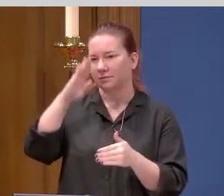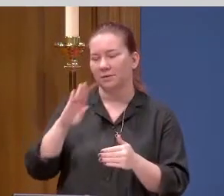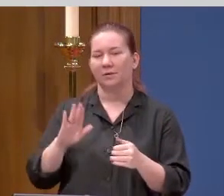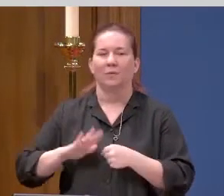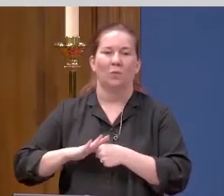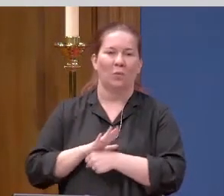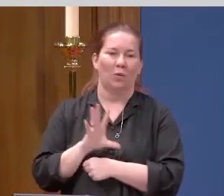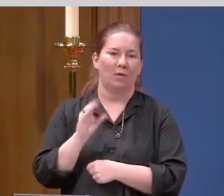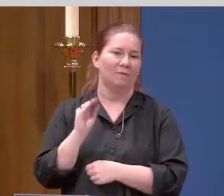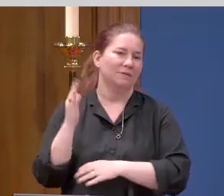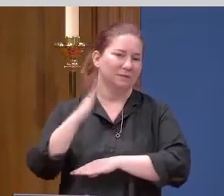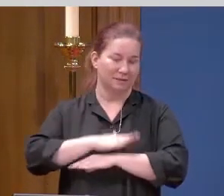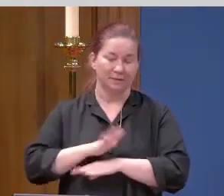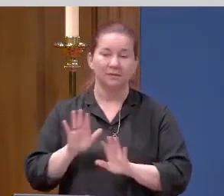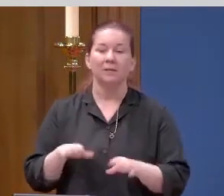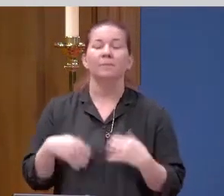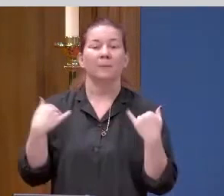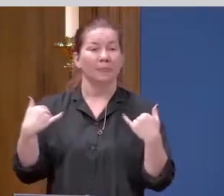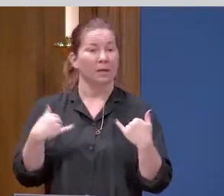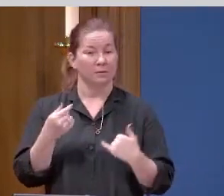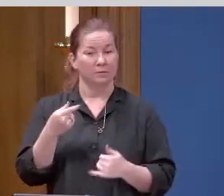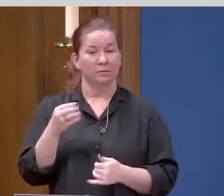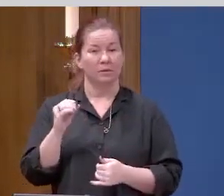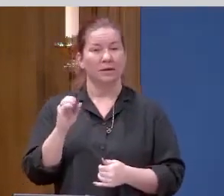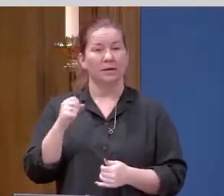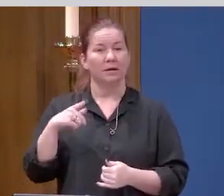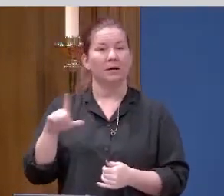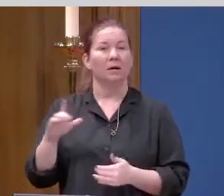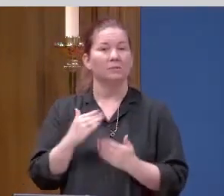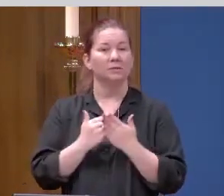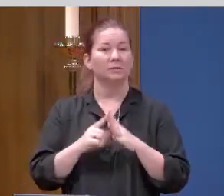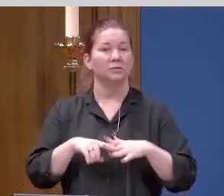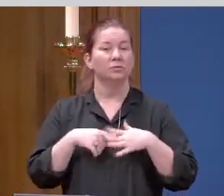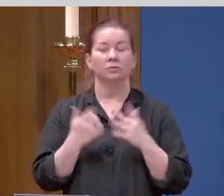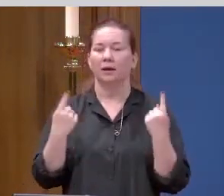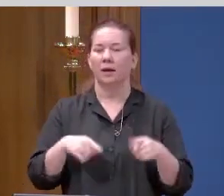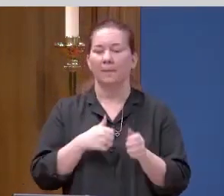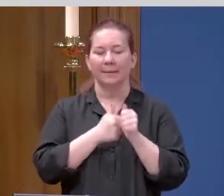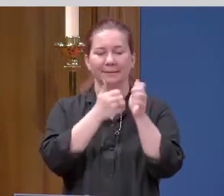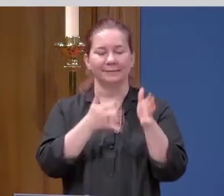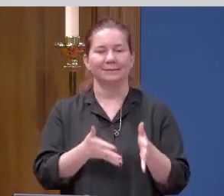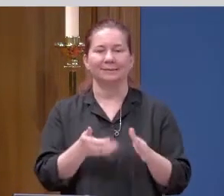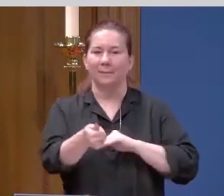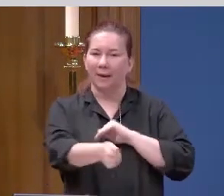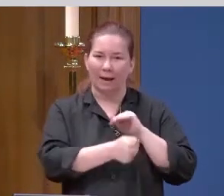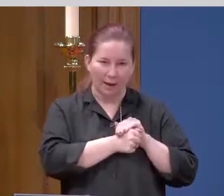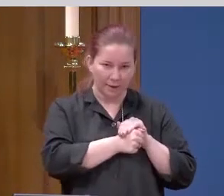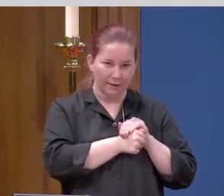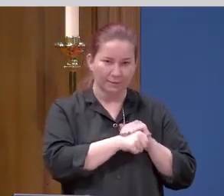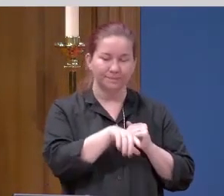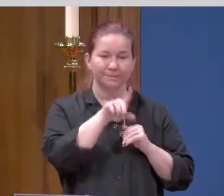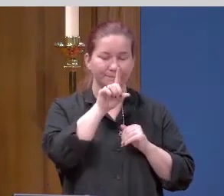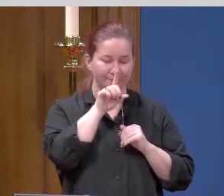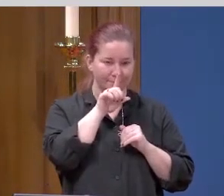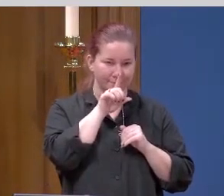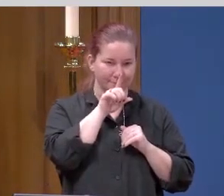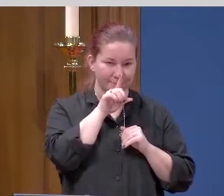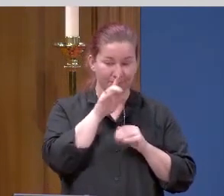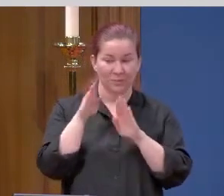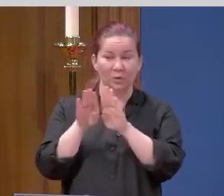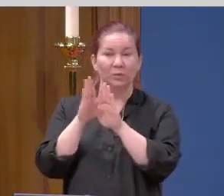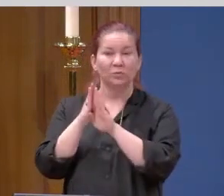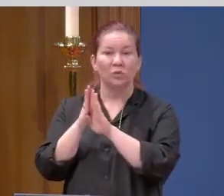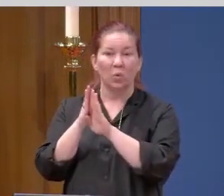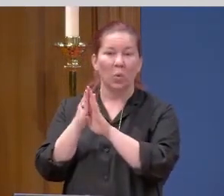days. As today's gospel lesson begins, the disciples have gone into hiding. They've locked the